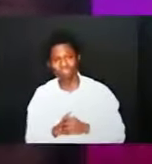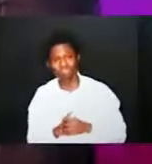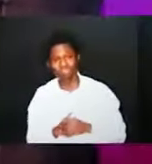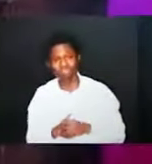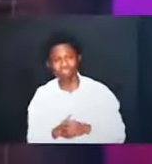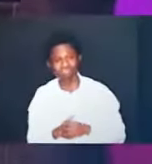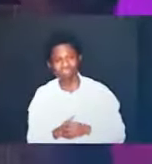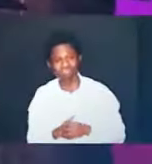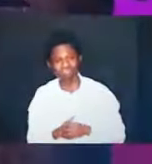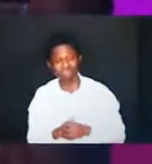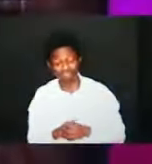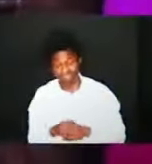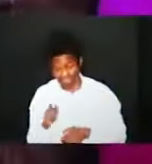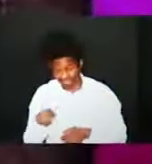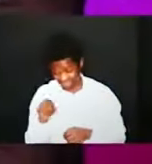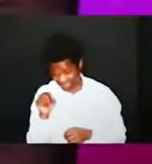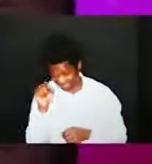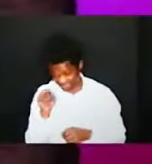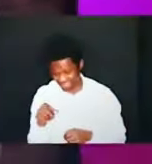verse too